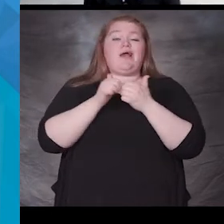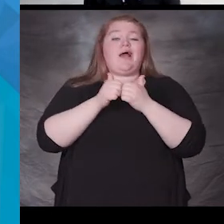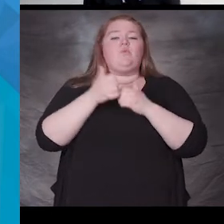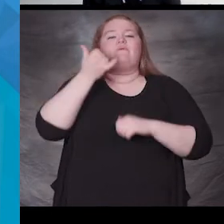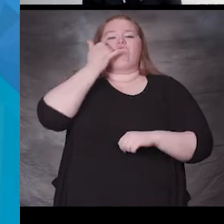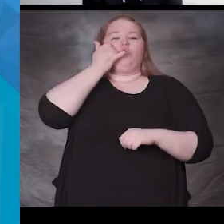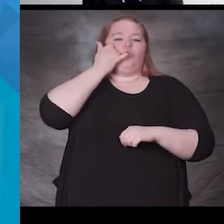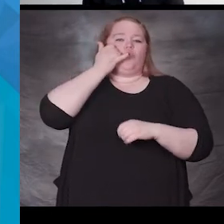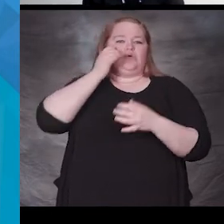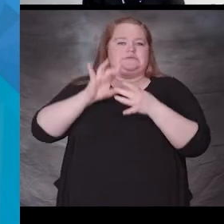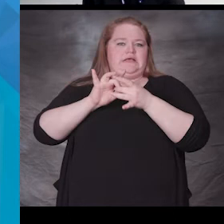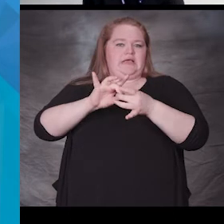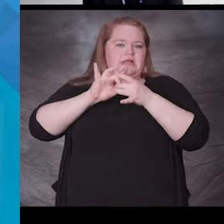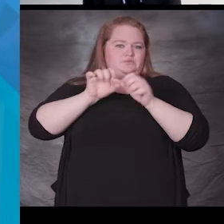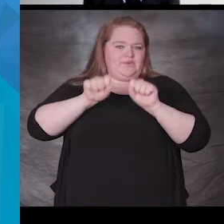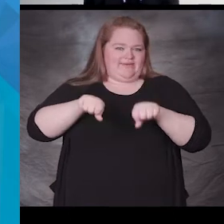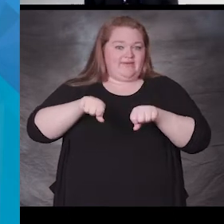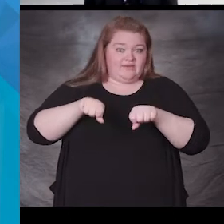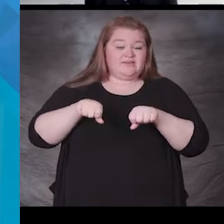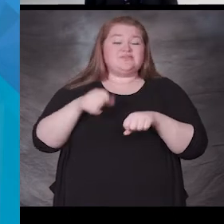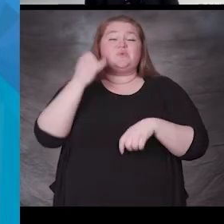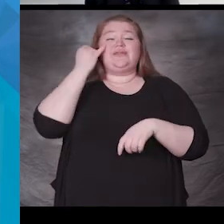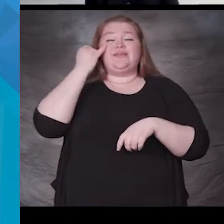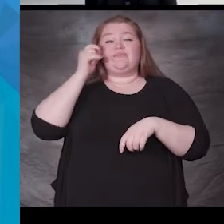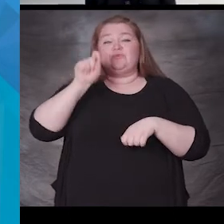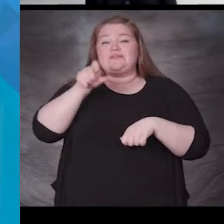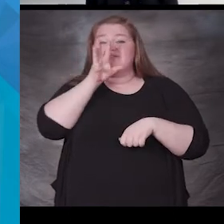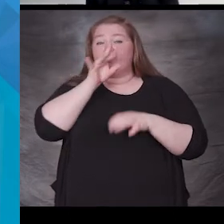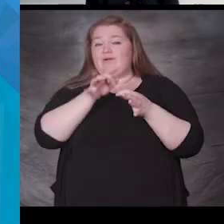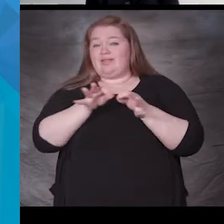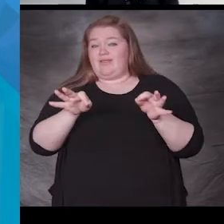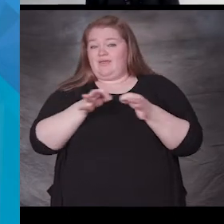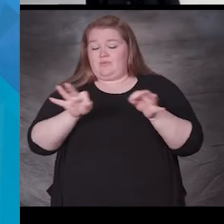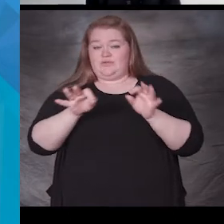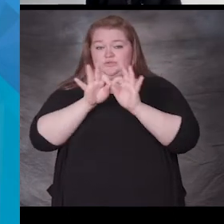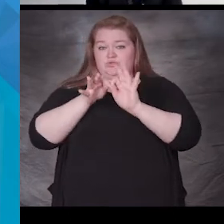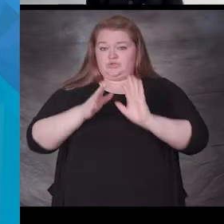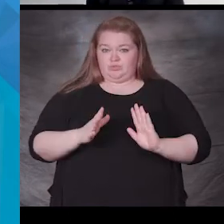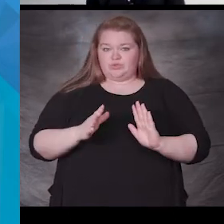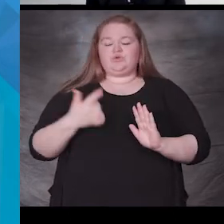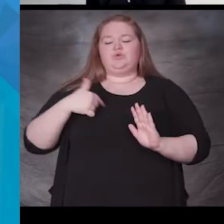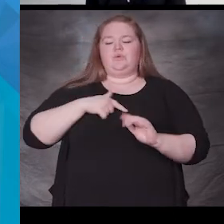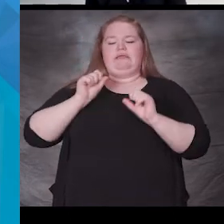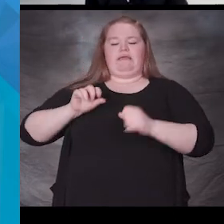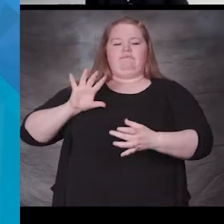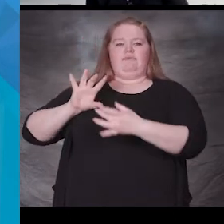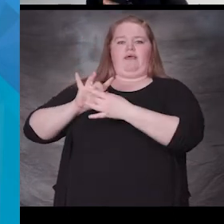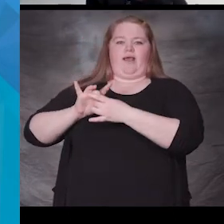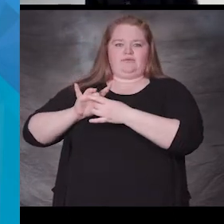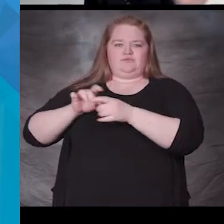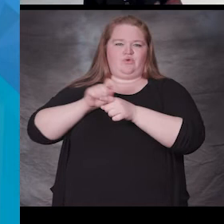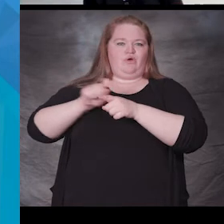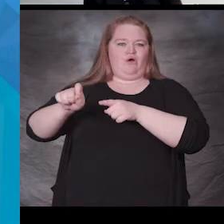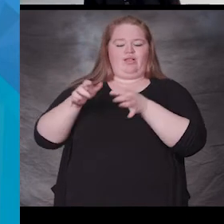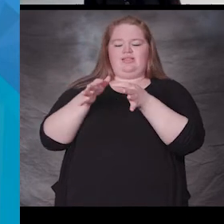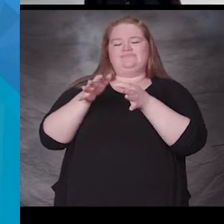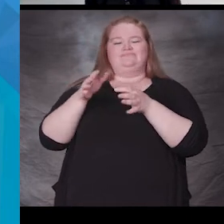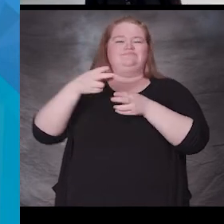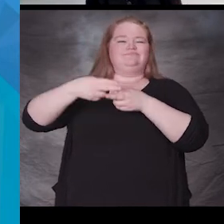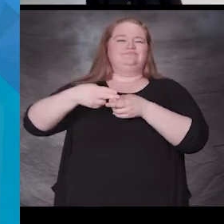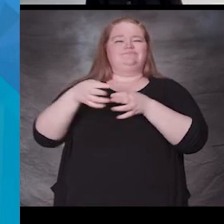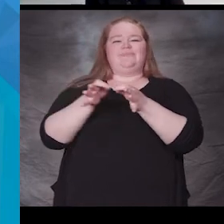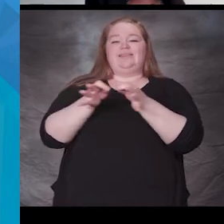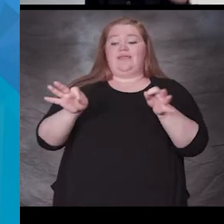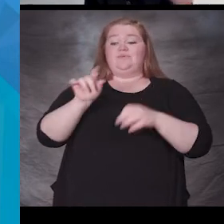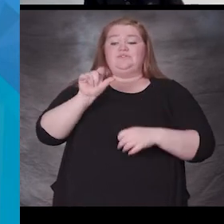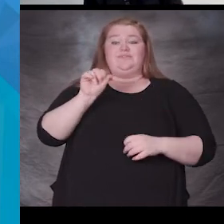an interpreter we have one on the phone in just a matter of moments for you regardless of what language there are about